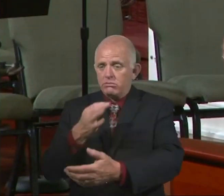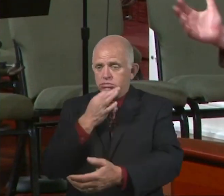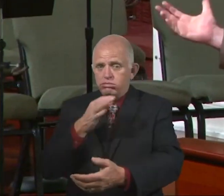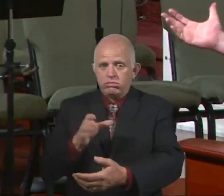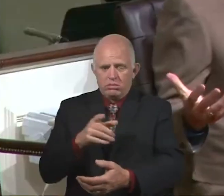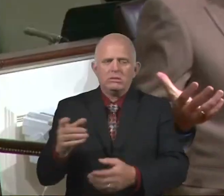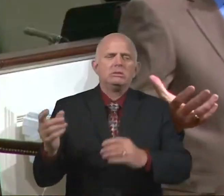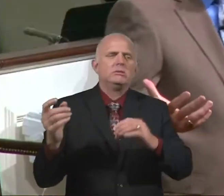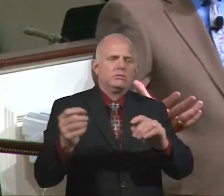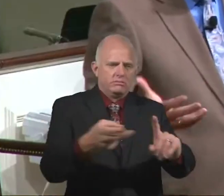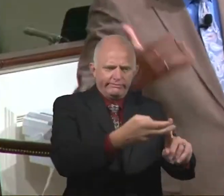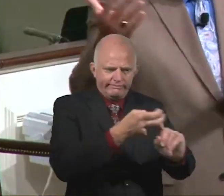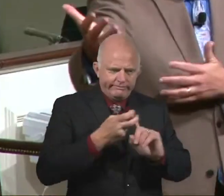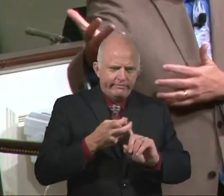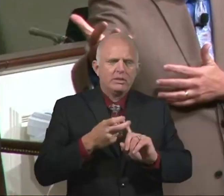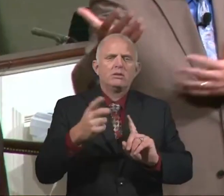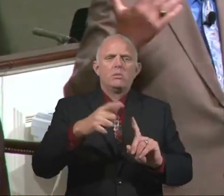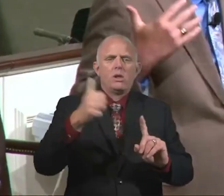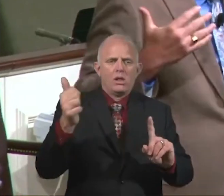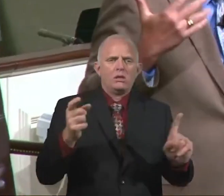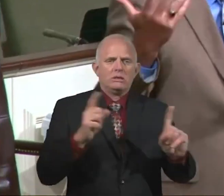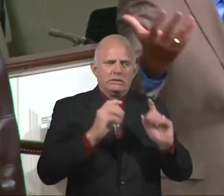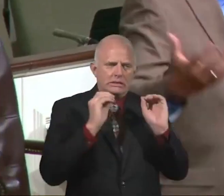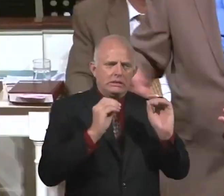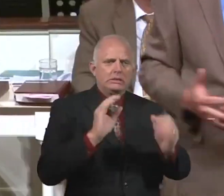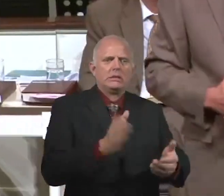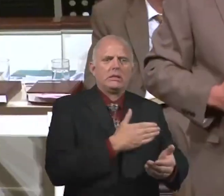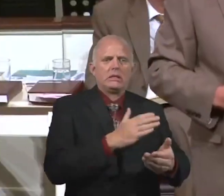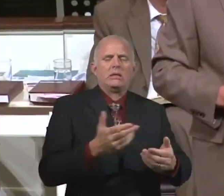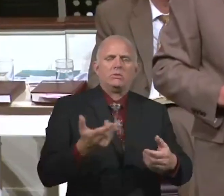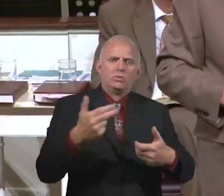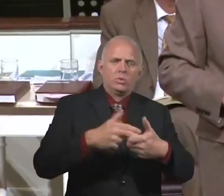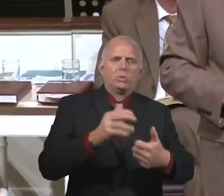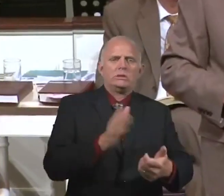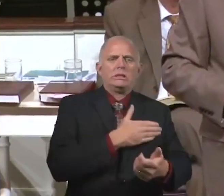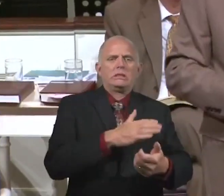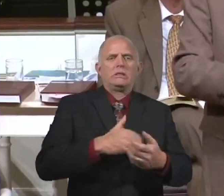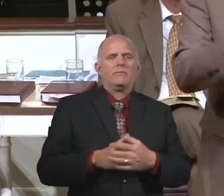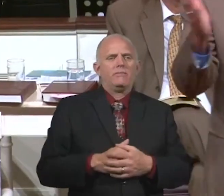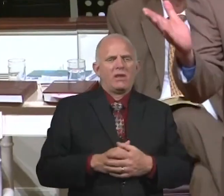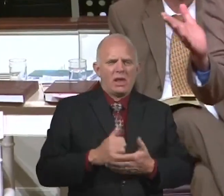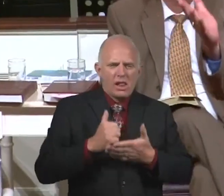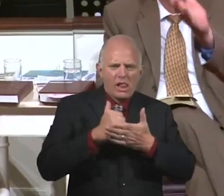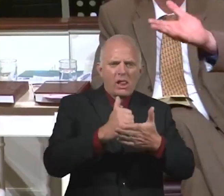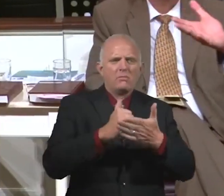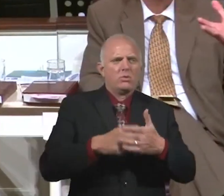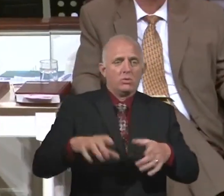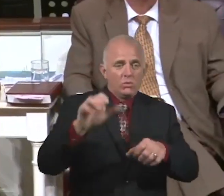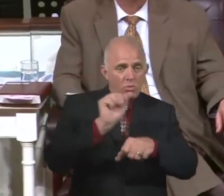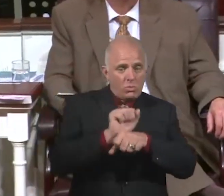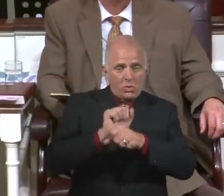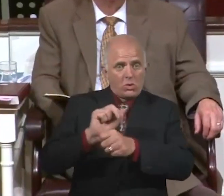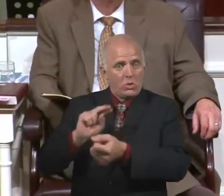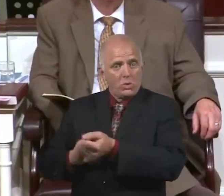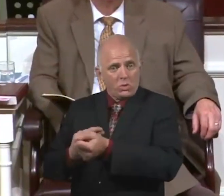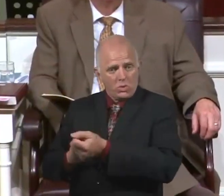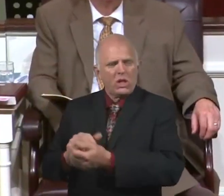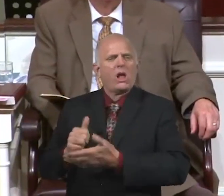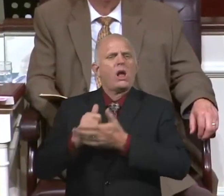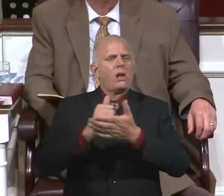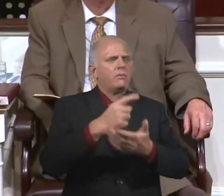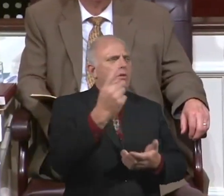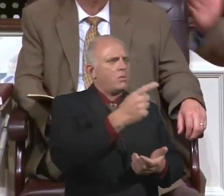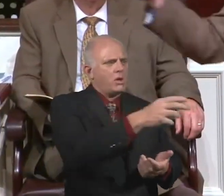You know how to play an instrument? You know someone else plays an instrument? They're just not here? Hey, maybe you could help them. You work in the nursery? Help someone else work in the nursery.